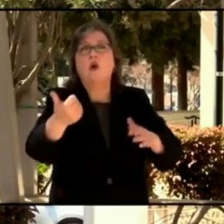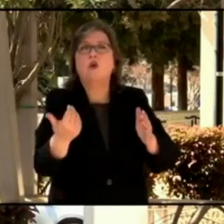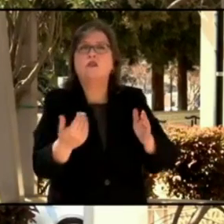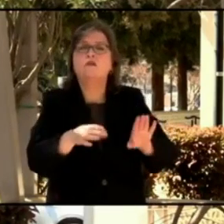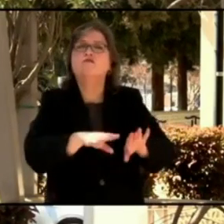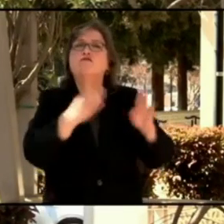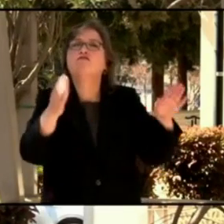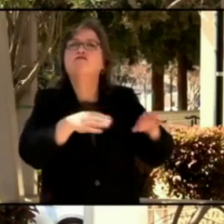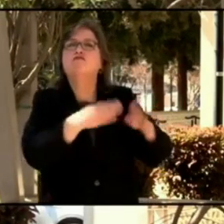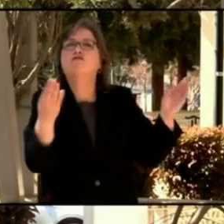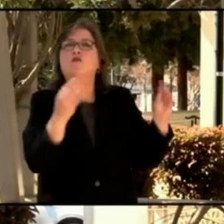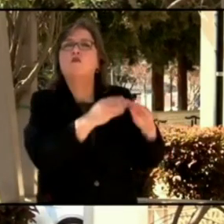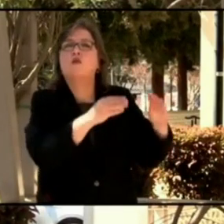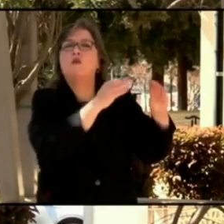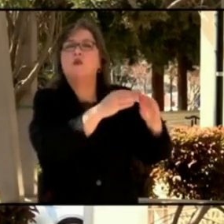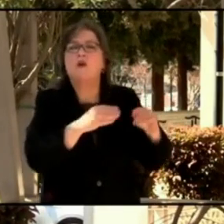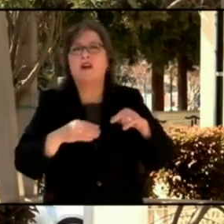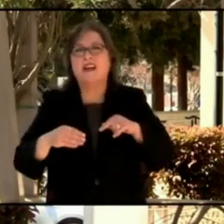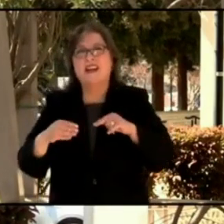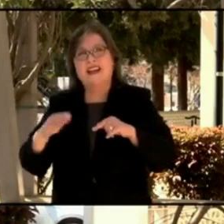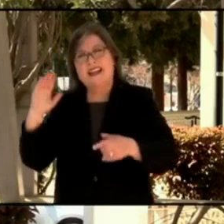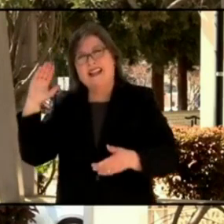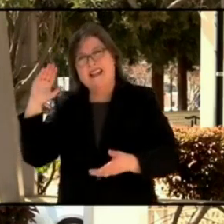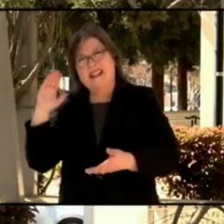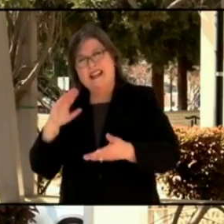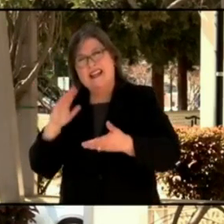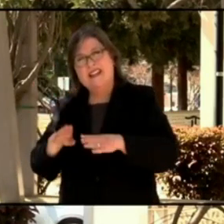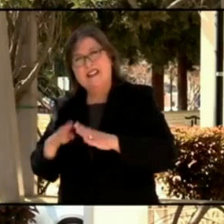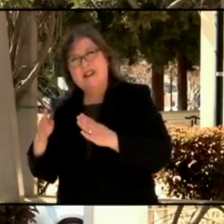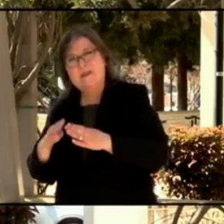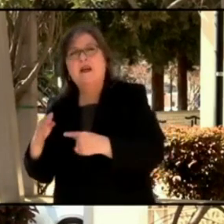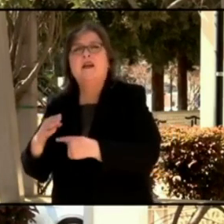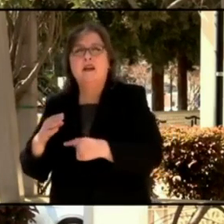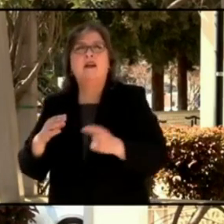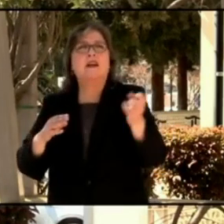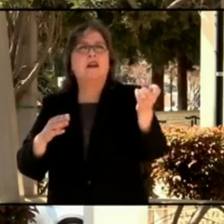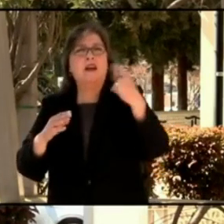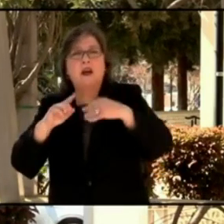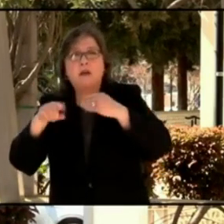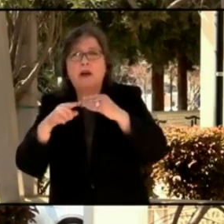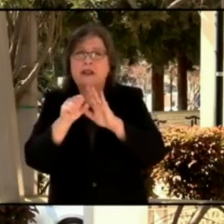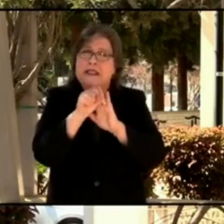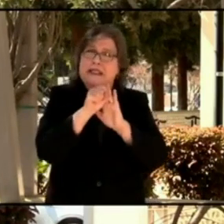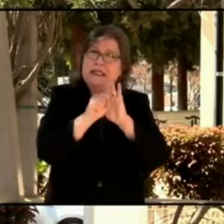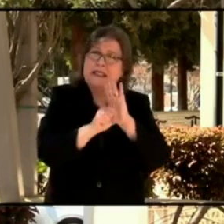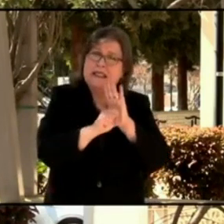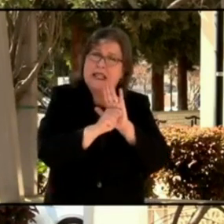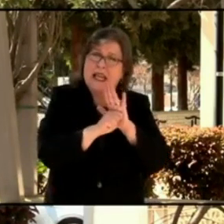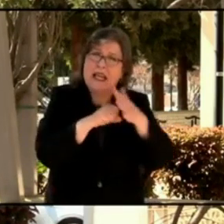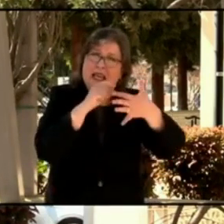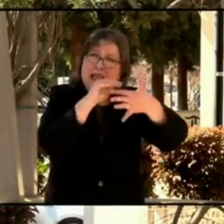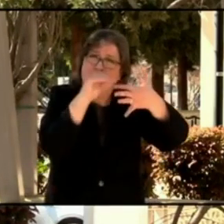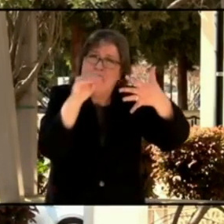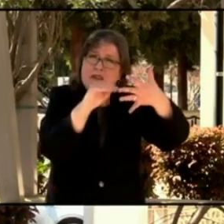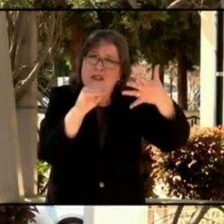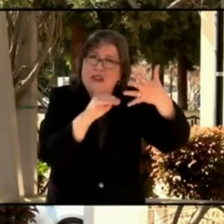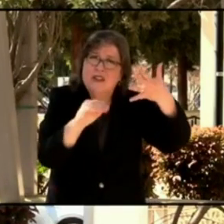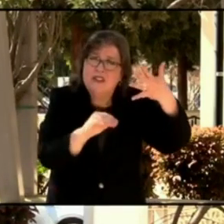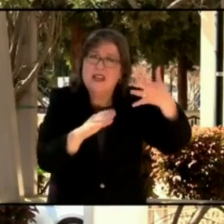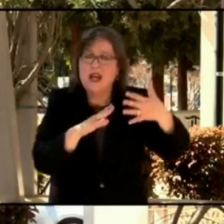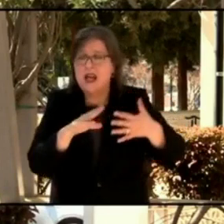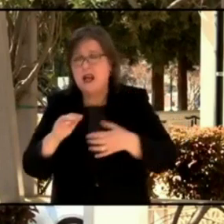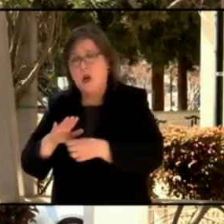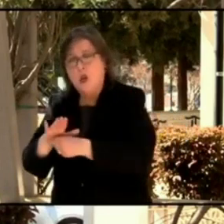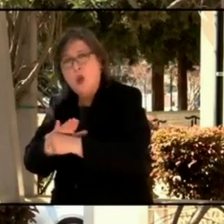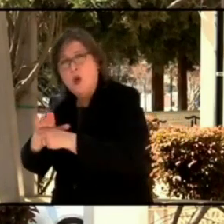This question is around state and local restrictions and whether we would consider something local if there is a surge